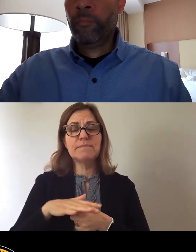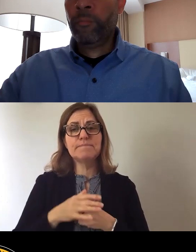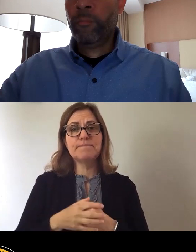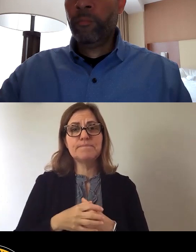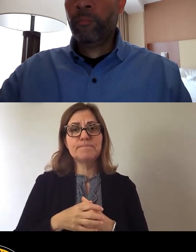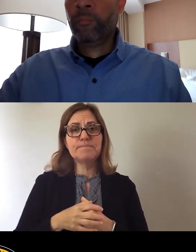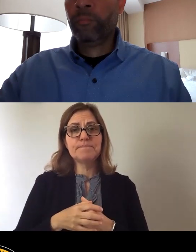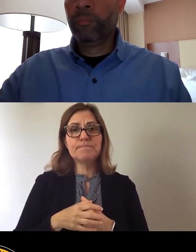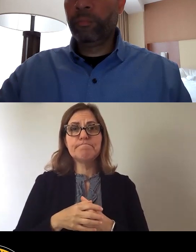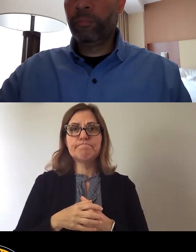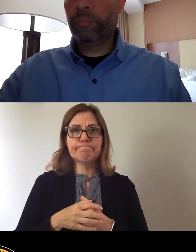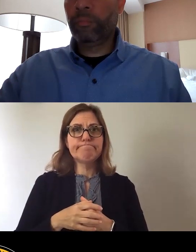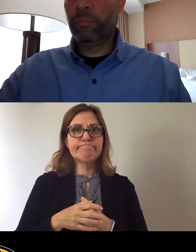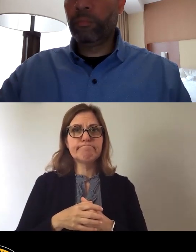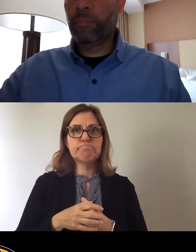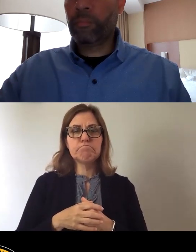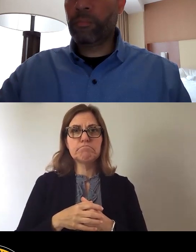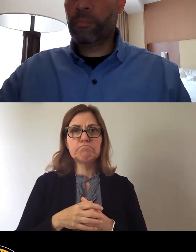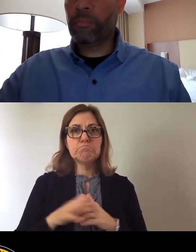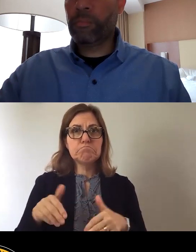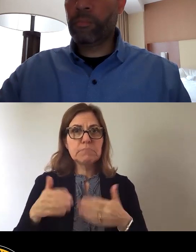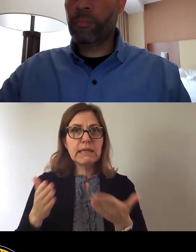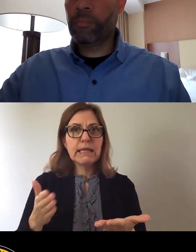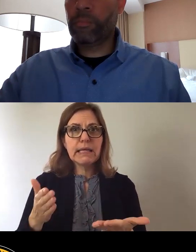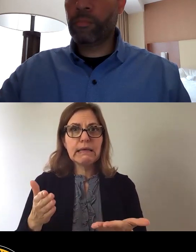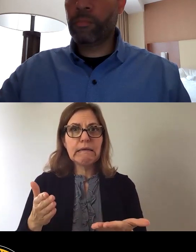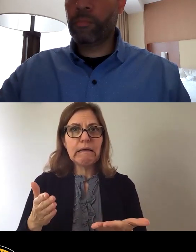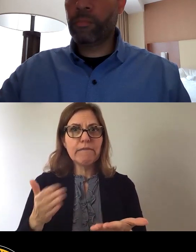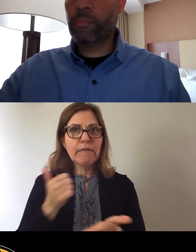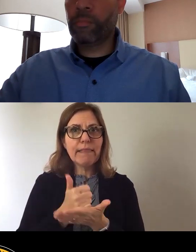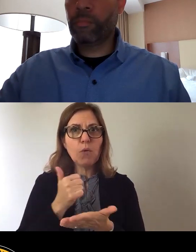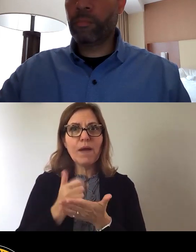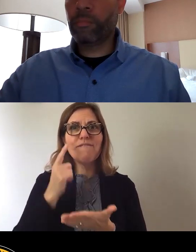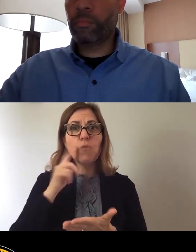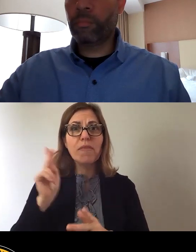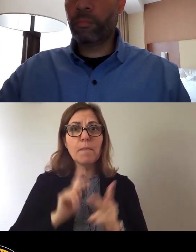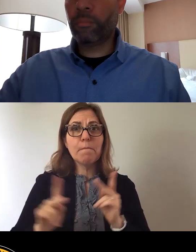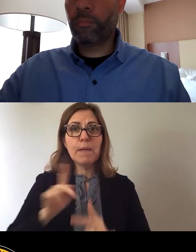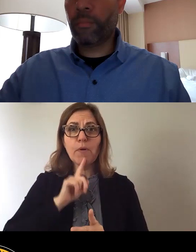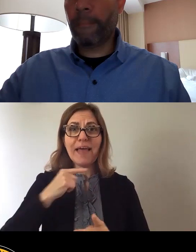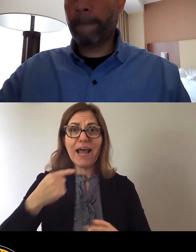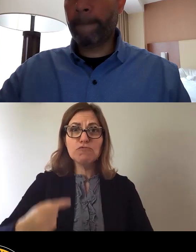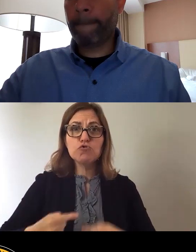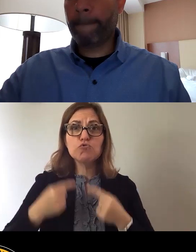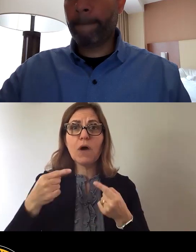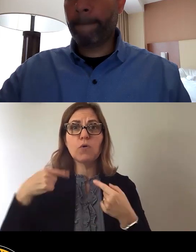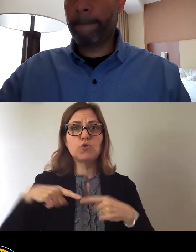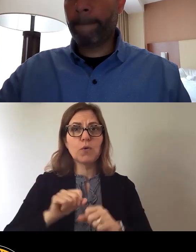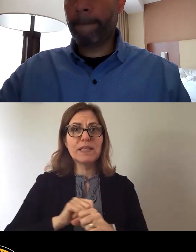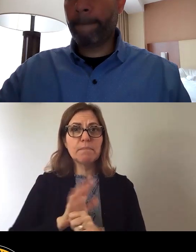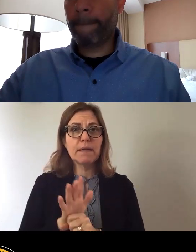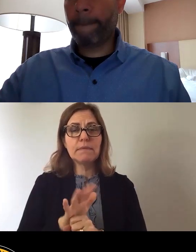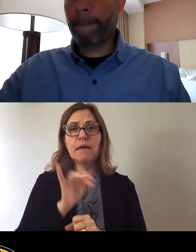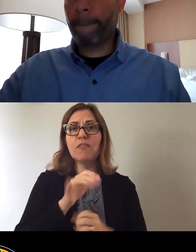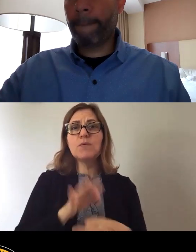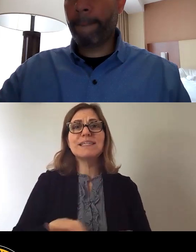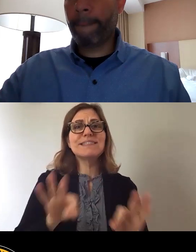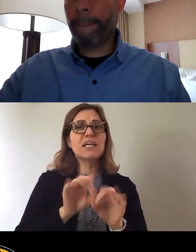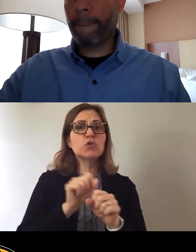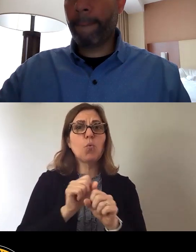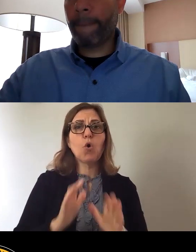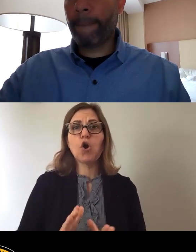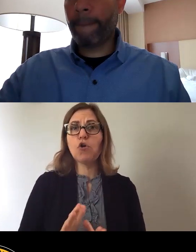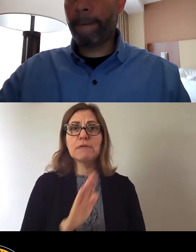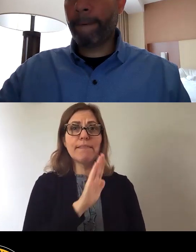Give relief to the people who have struggled through this pandemic, the essential workers who have never seen a dime